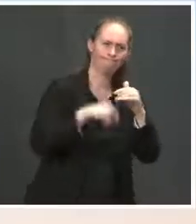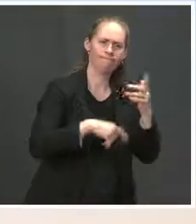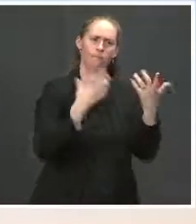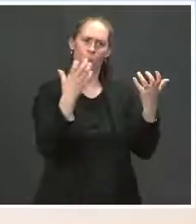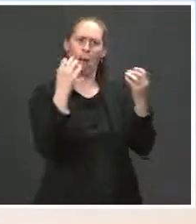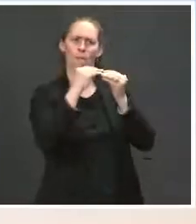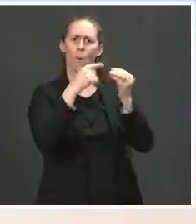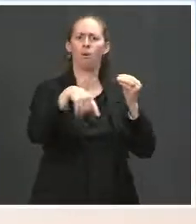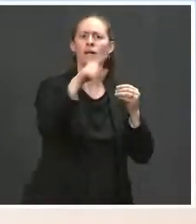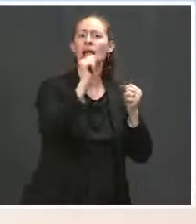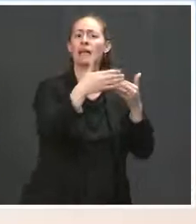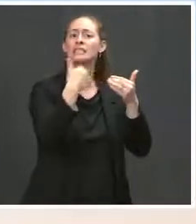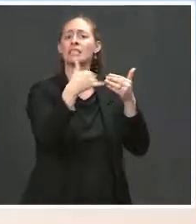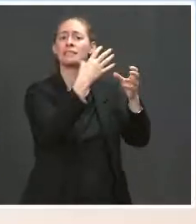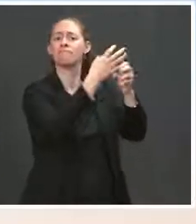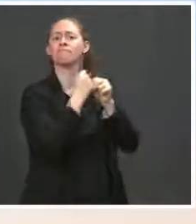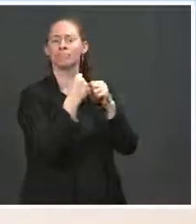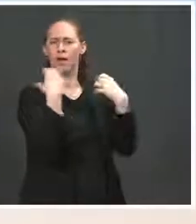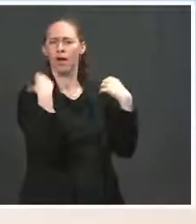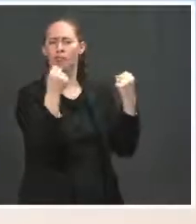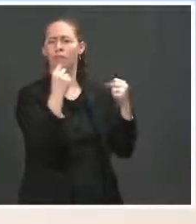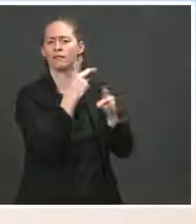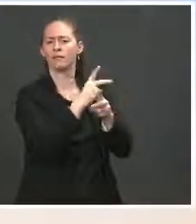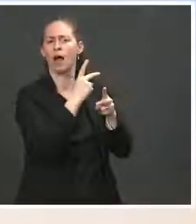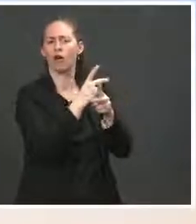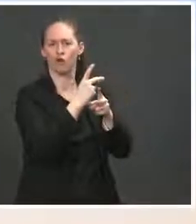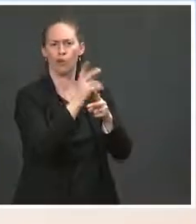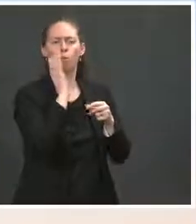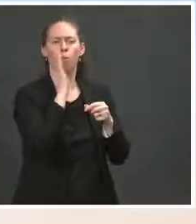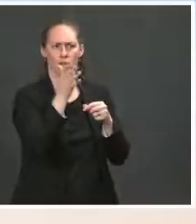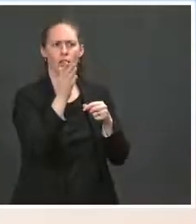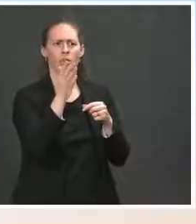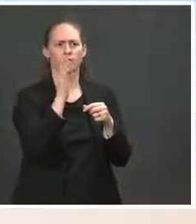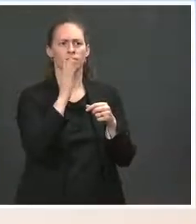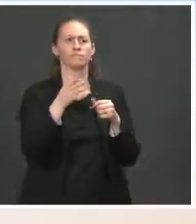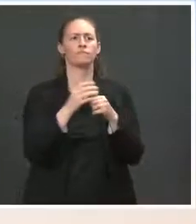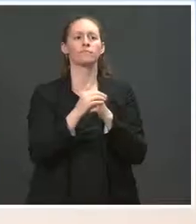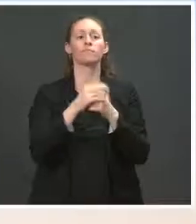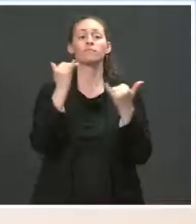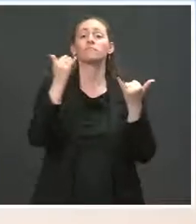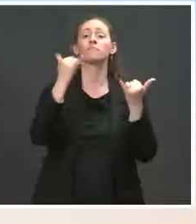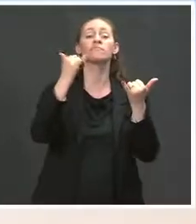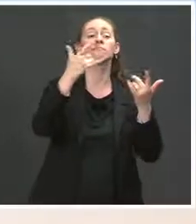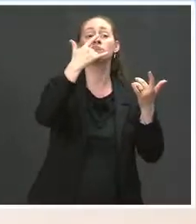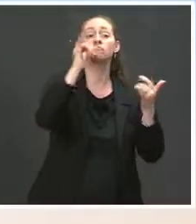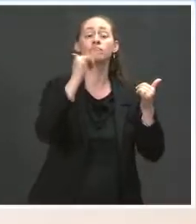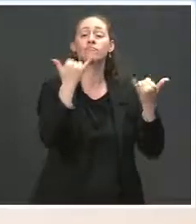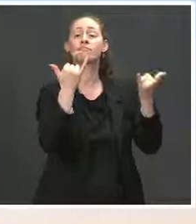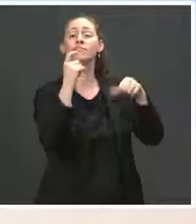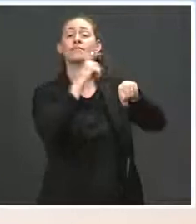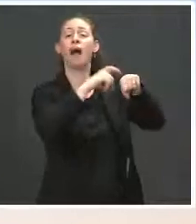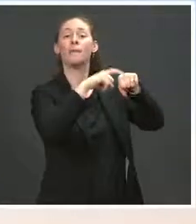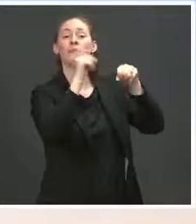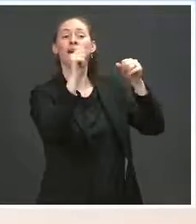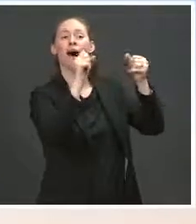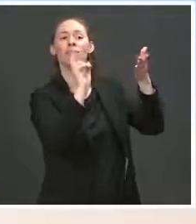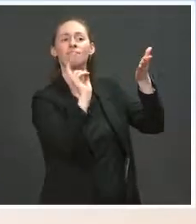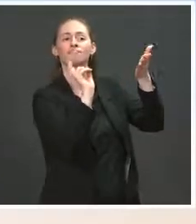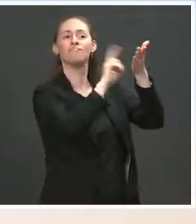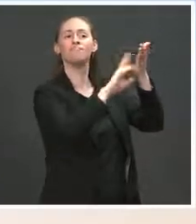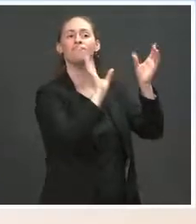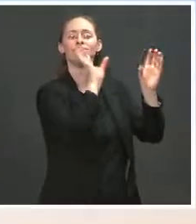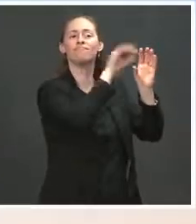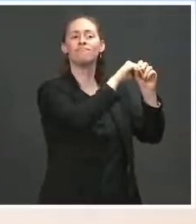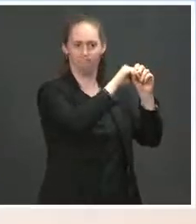as is evidenced by the fact that we have opened up the enrollment period for the Affordable Care Act, ensuring that more than 500,000